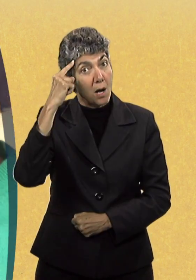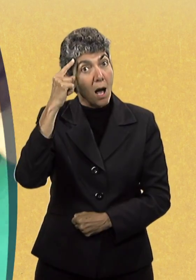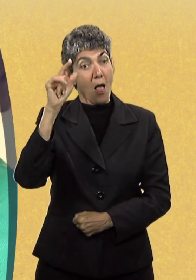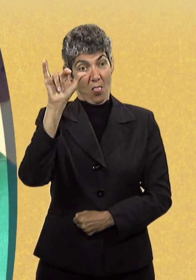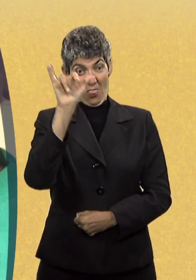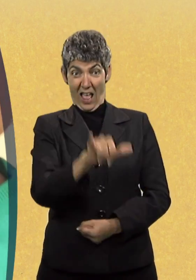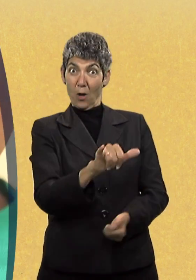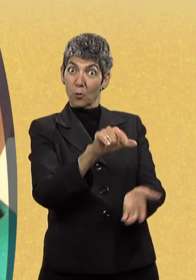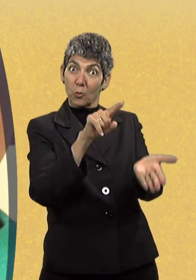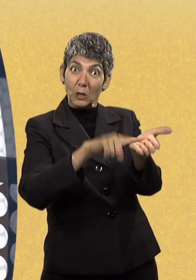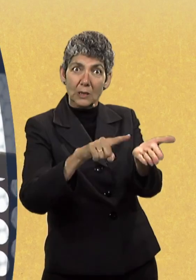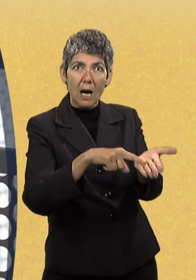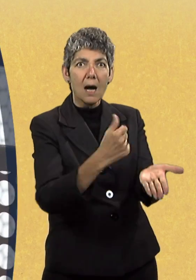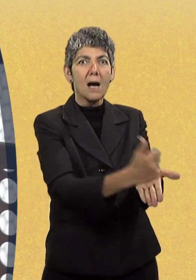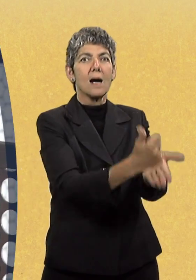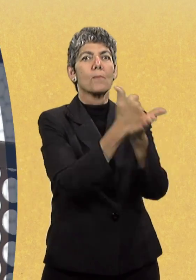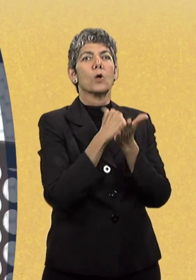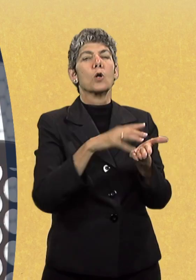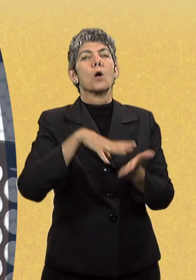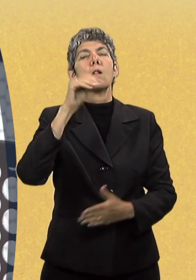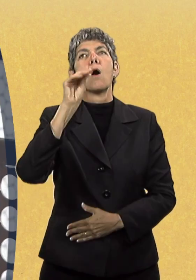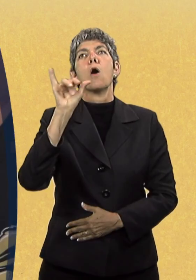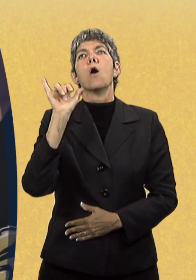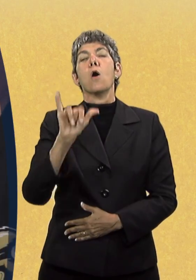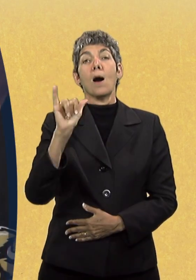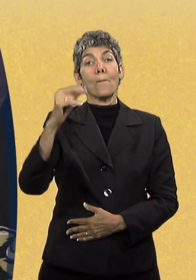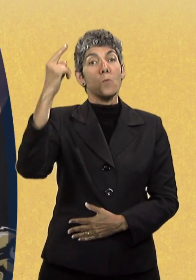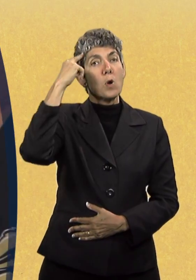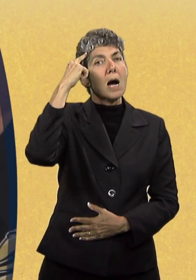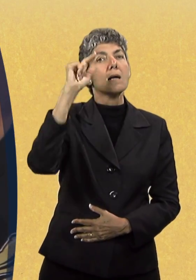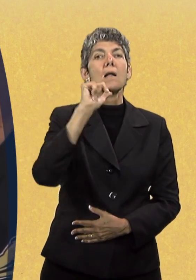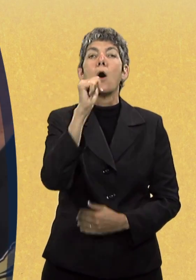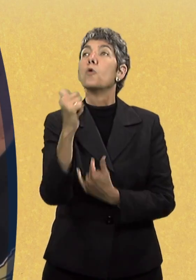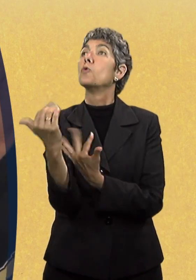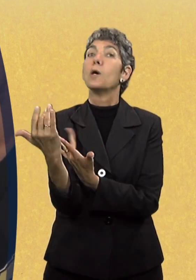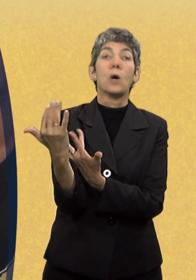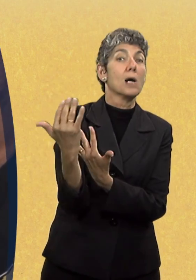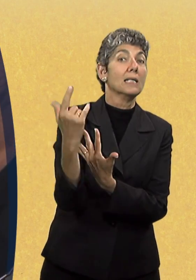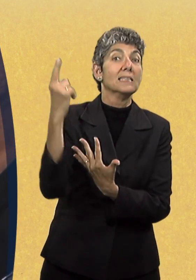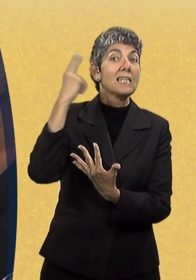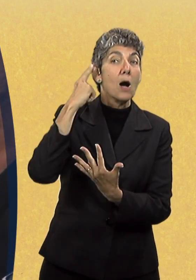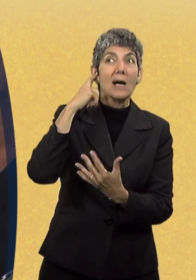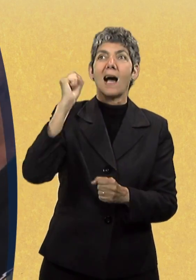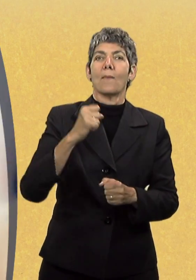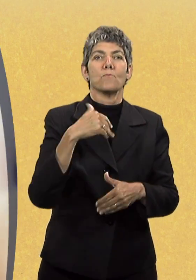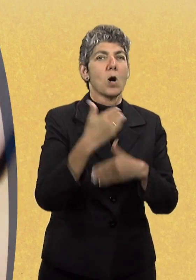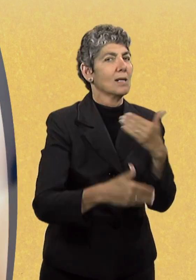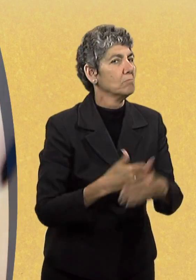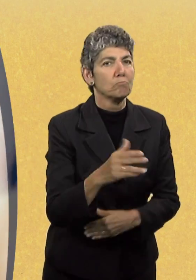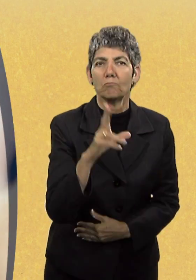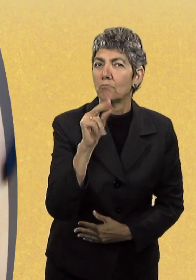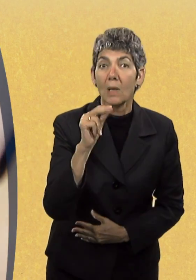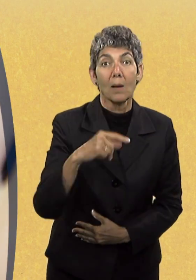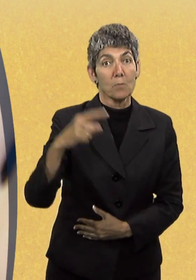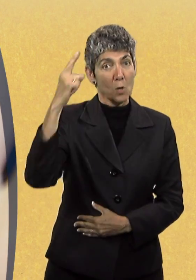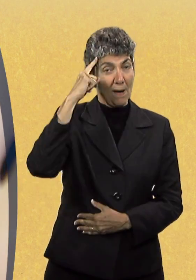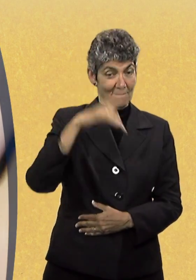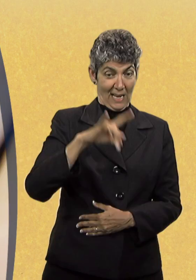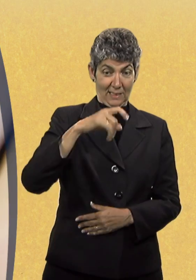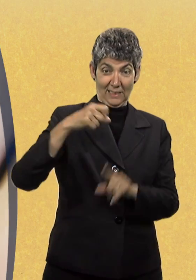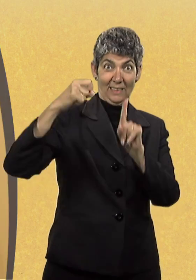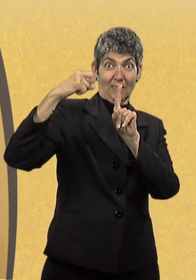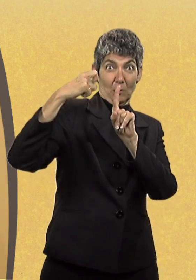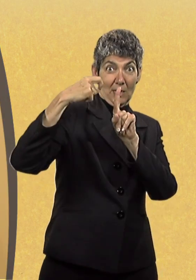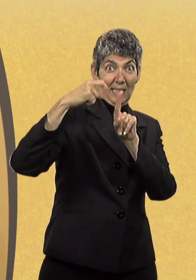exclusively searching for the sound. Instead, it's searching for the patterns that are pressed